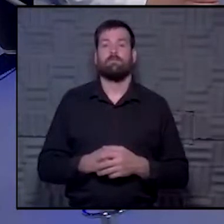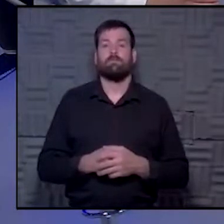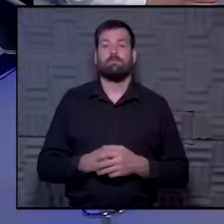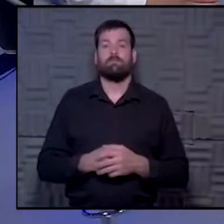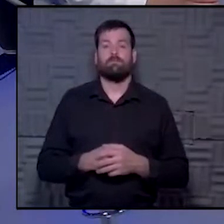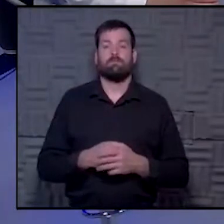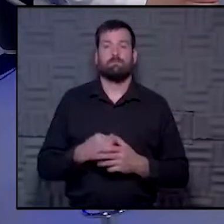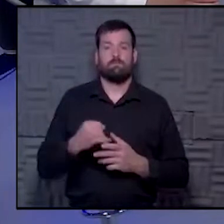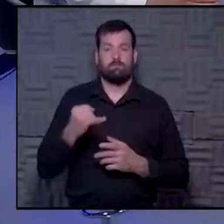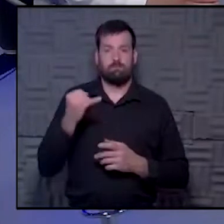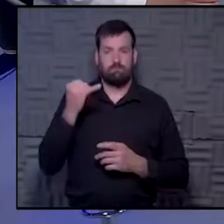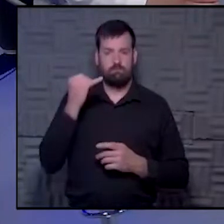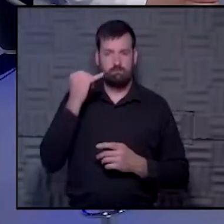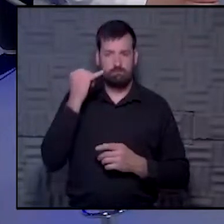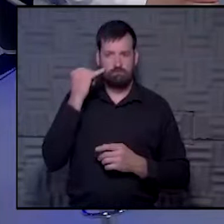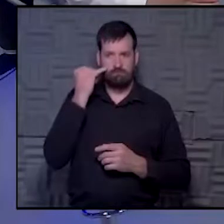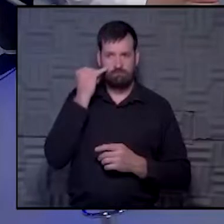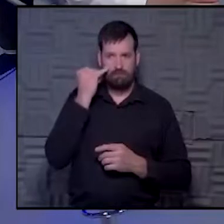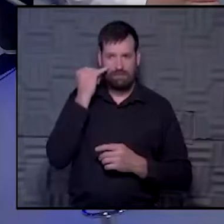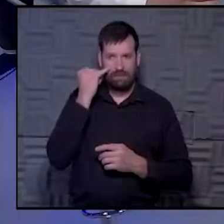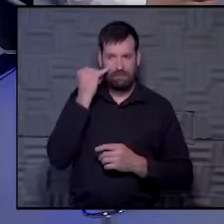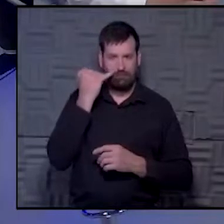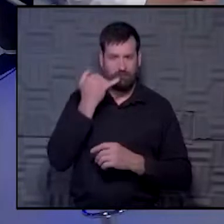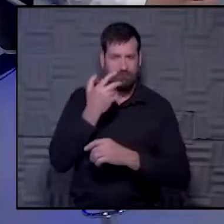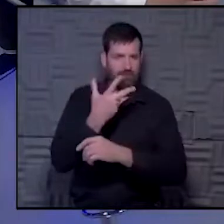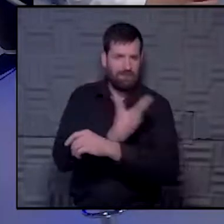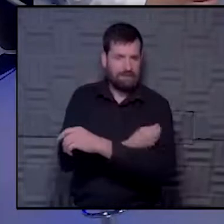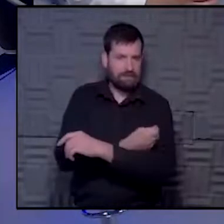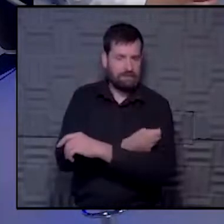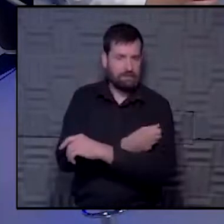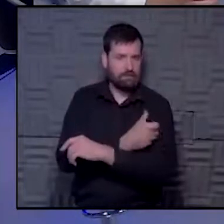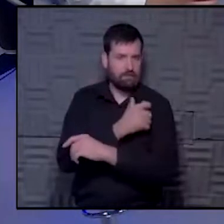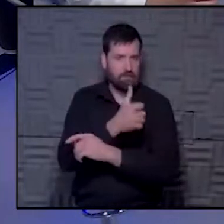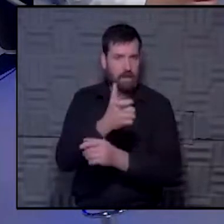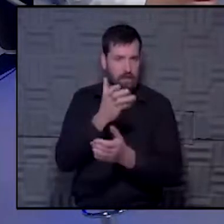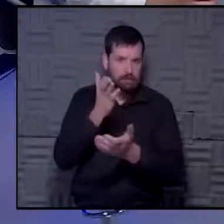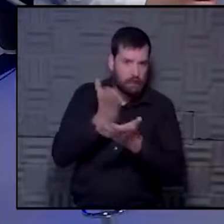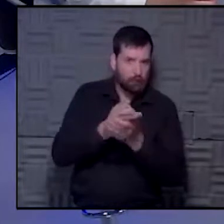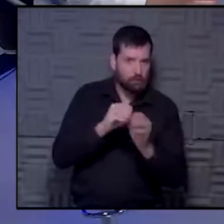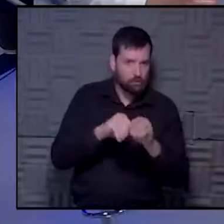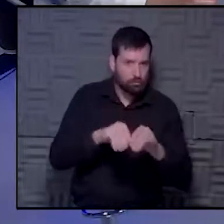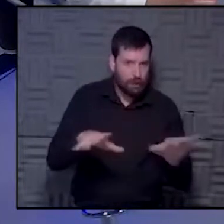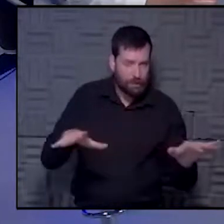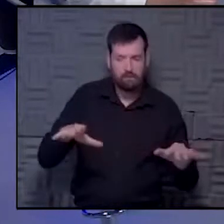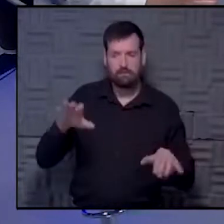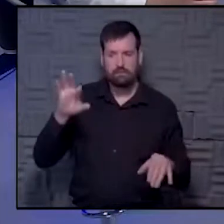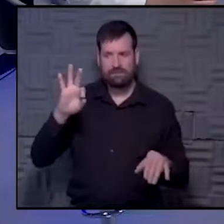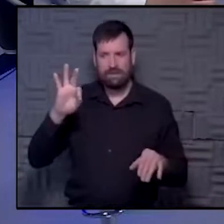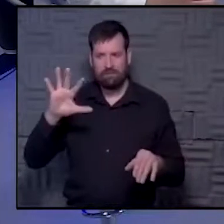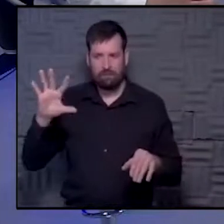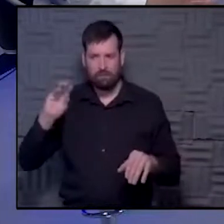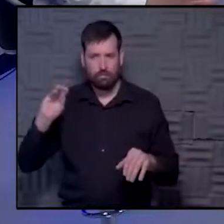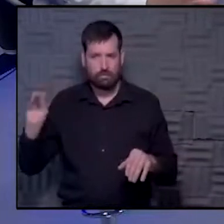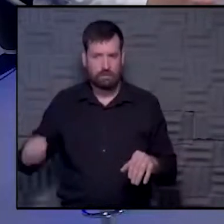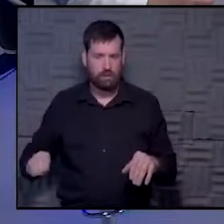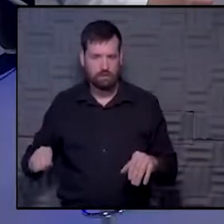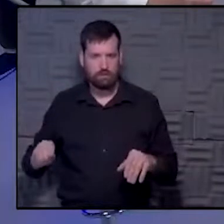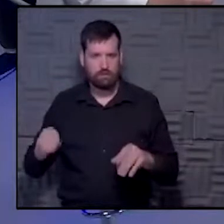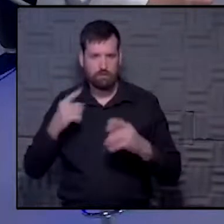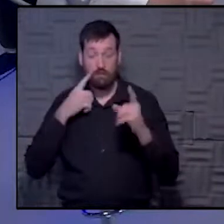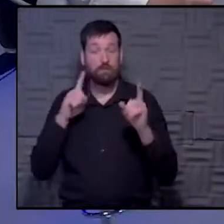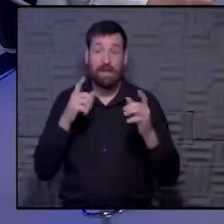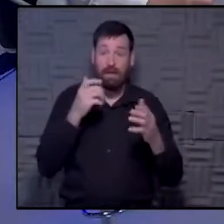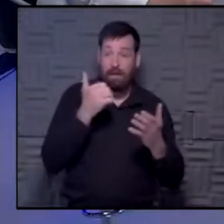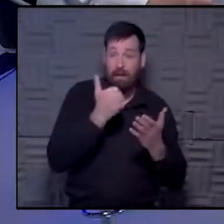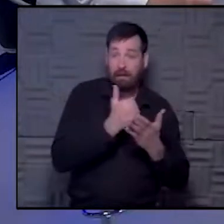helping prevent the spread, is 95% effective to, well, that's a question. Does